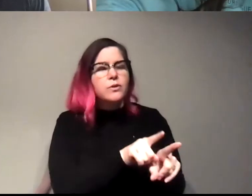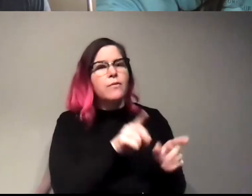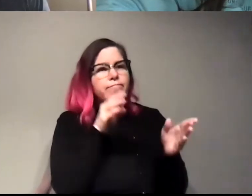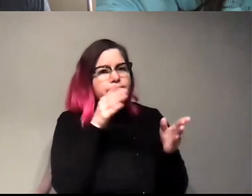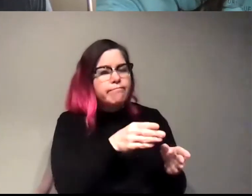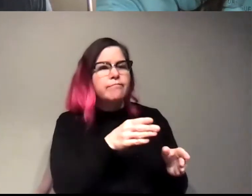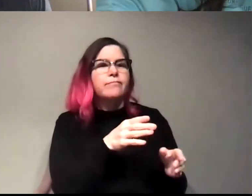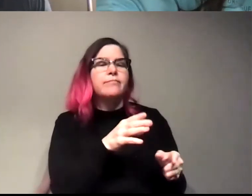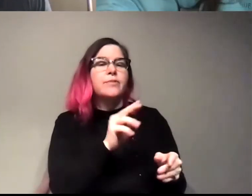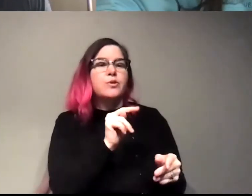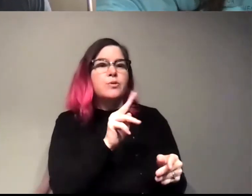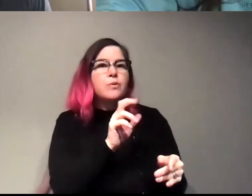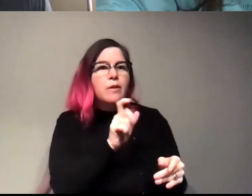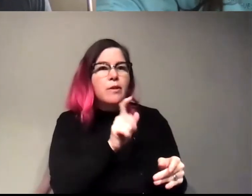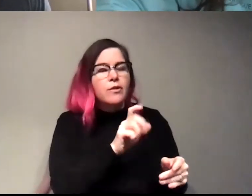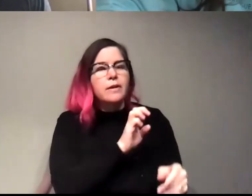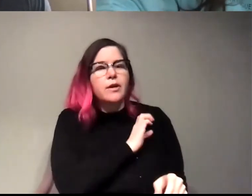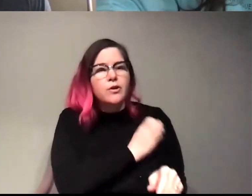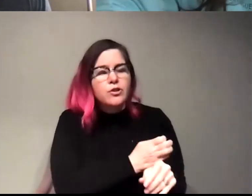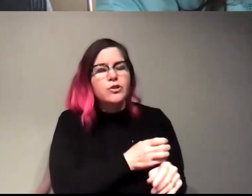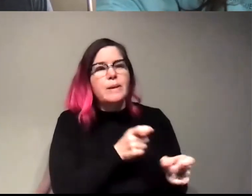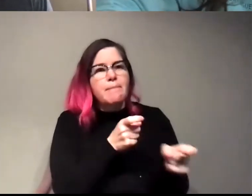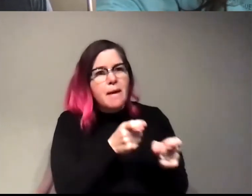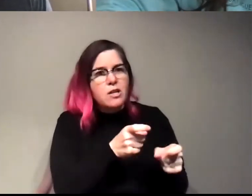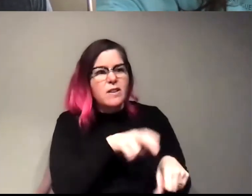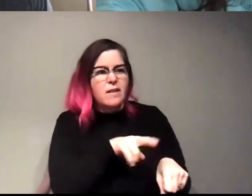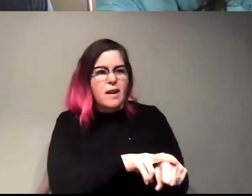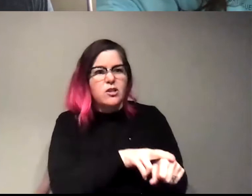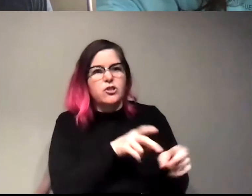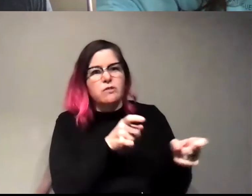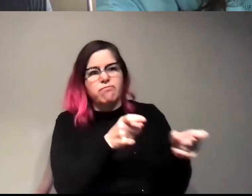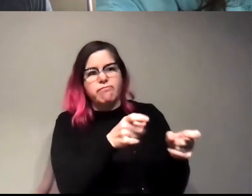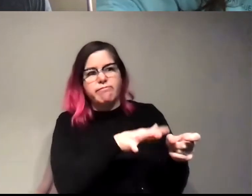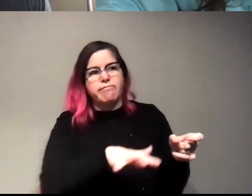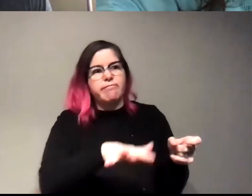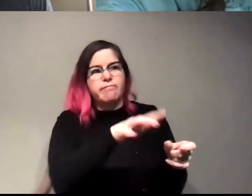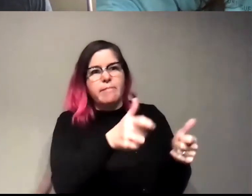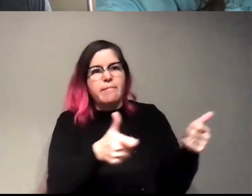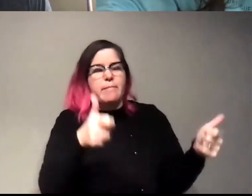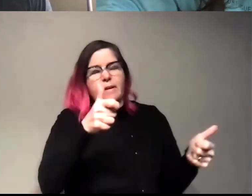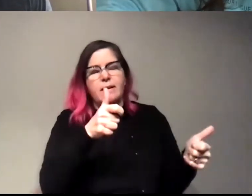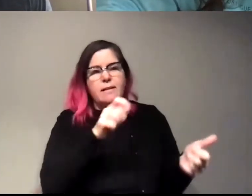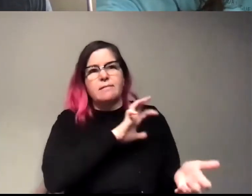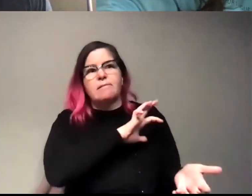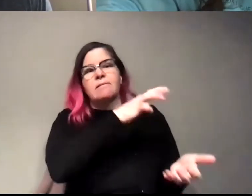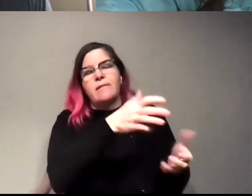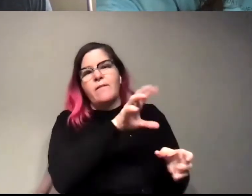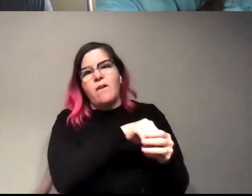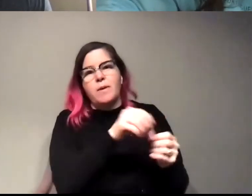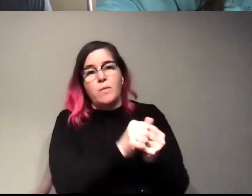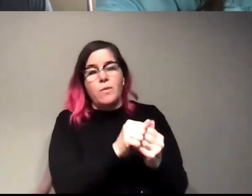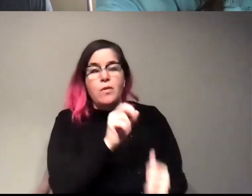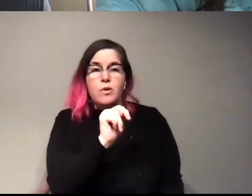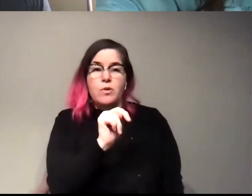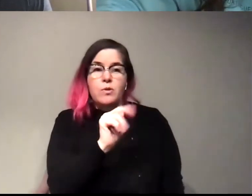on like nuclear energy and like, managing the nation's, you know, large stockpile, you know, large involvement with nuclear